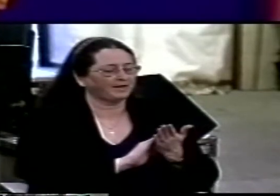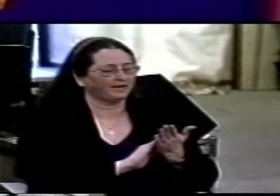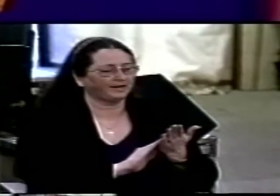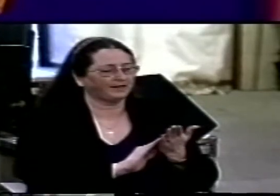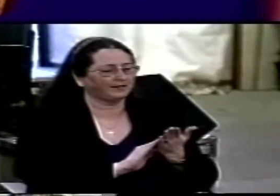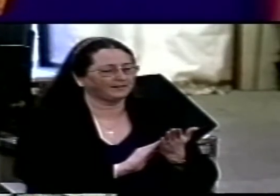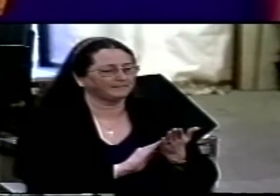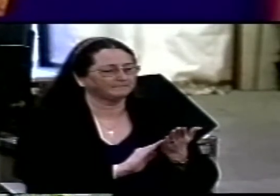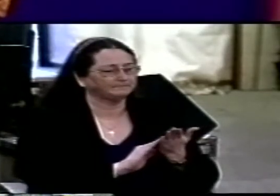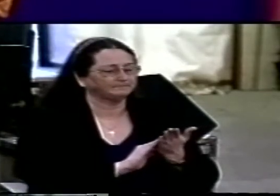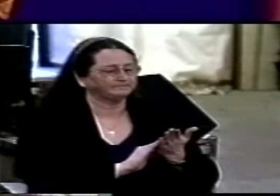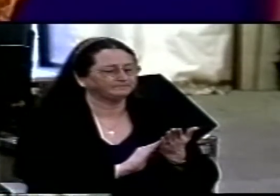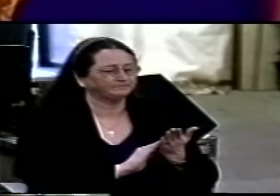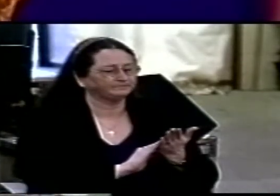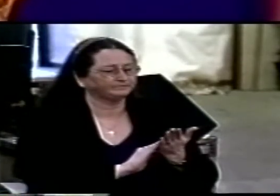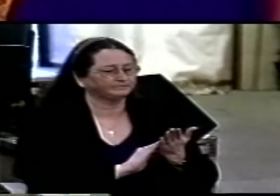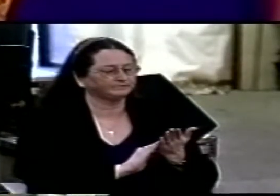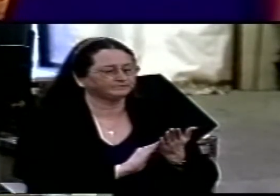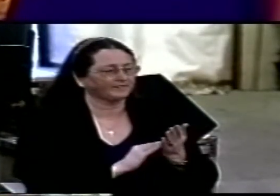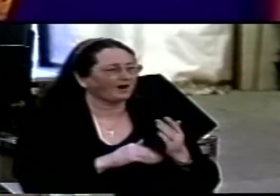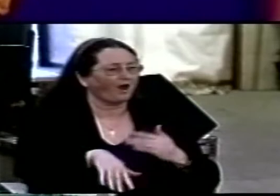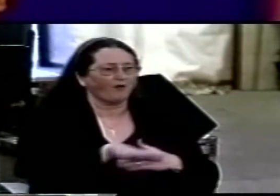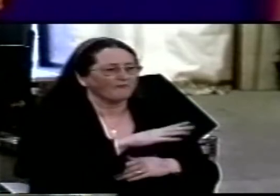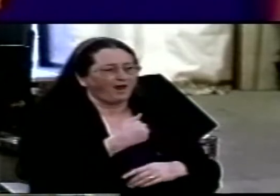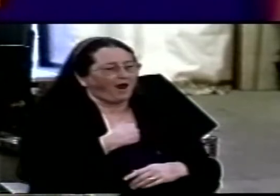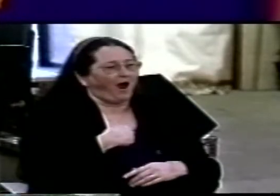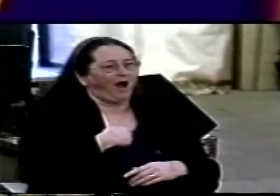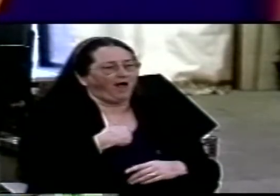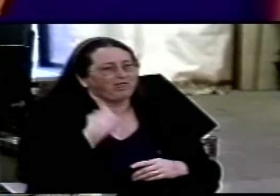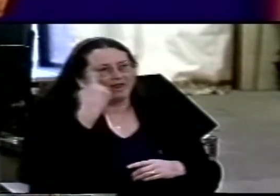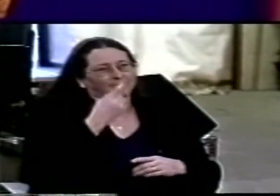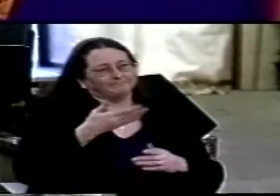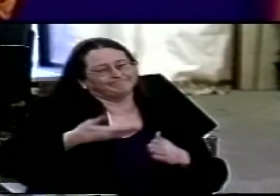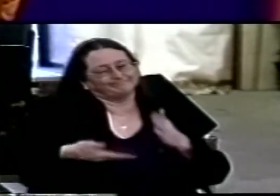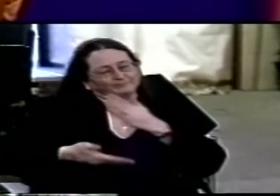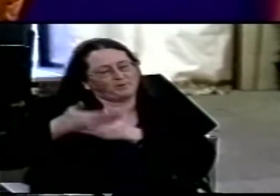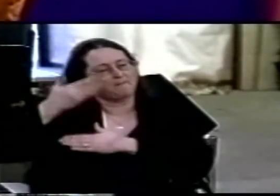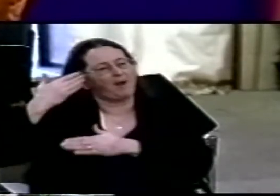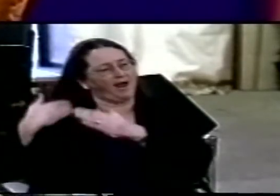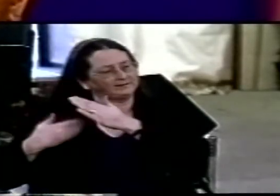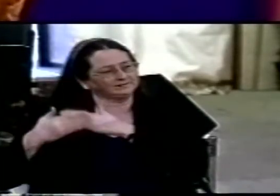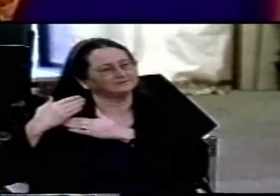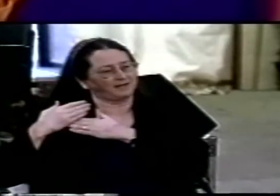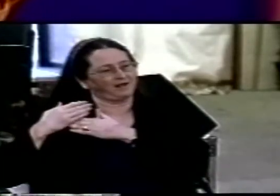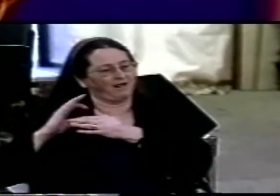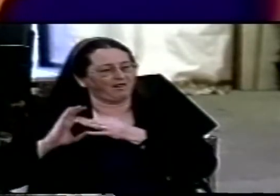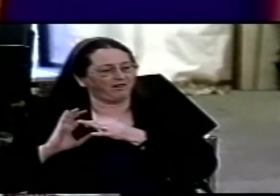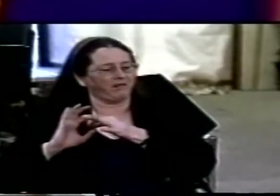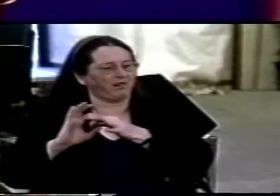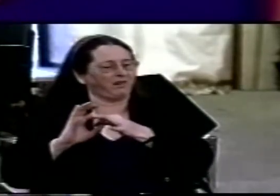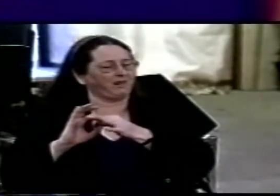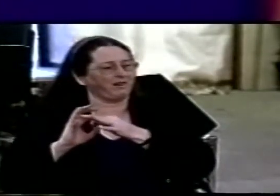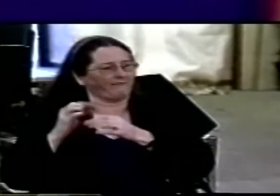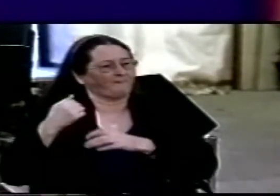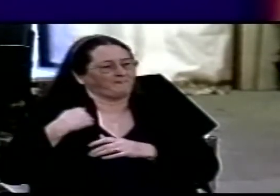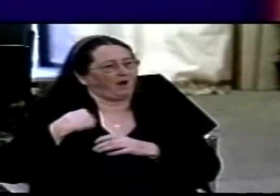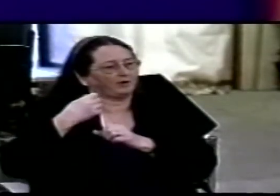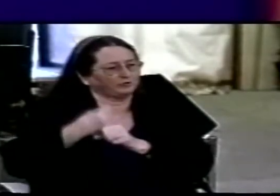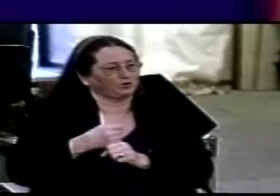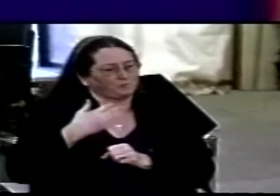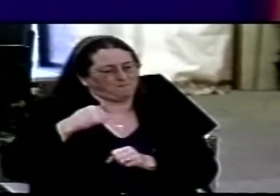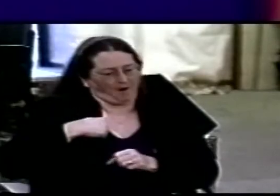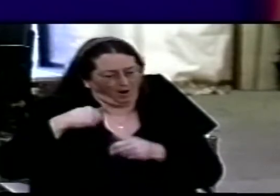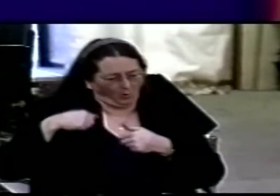things I hold historically which then separates me from you and legitimizes